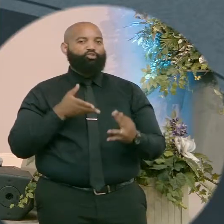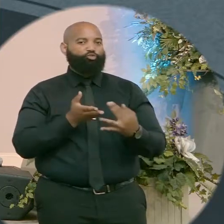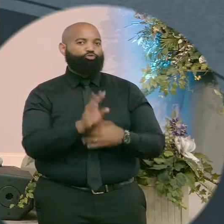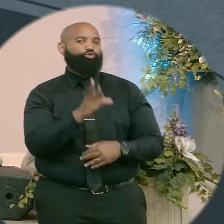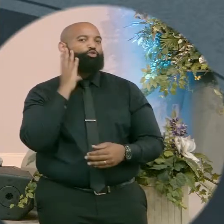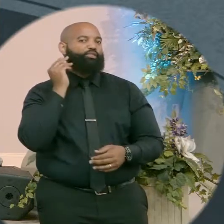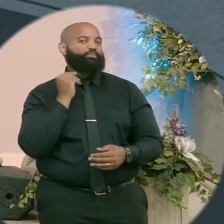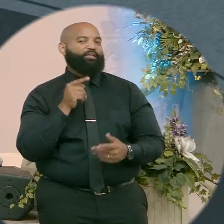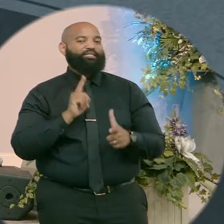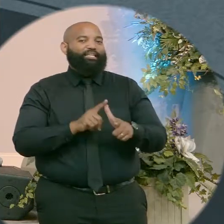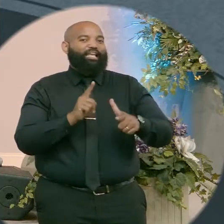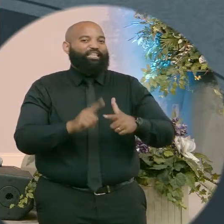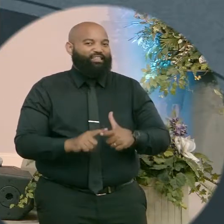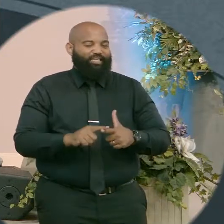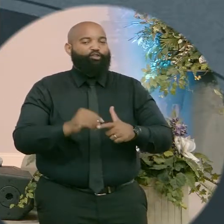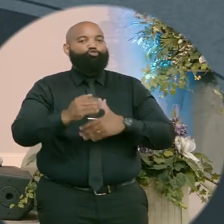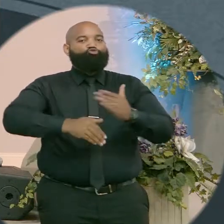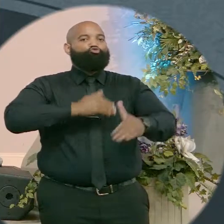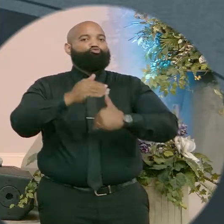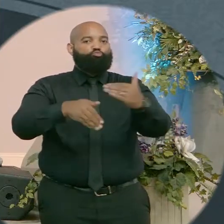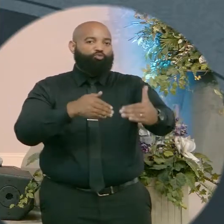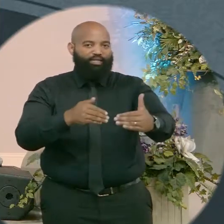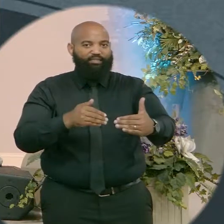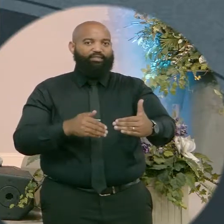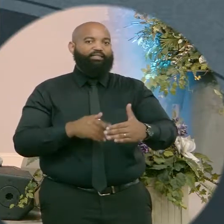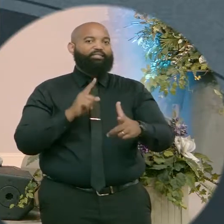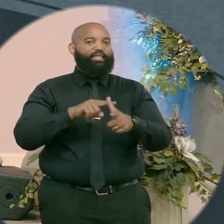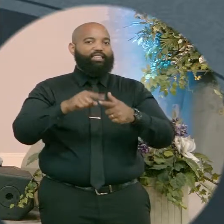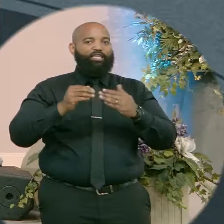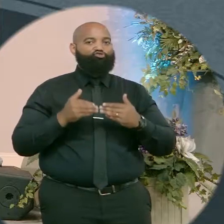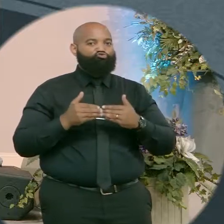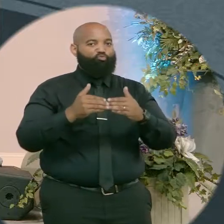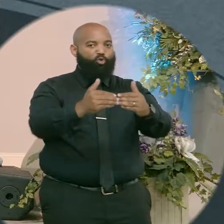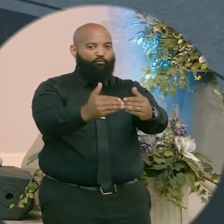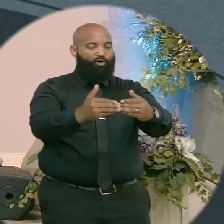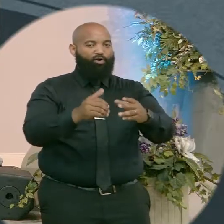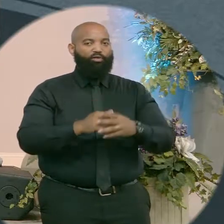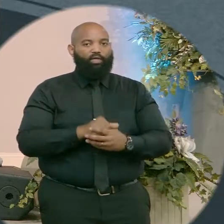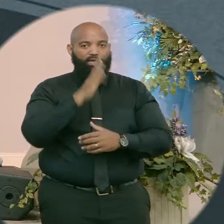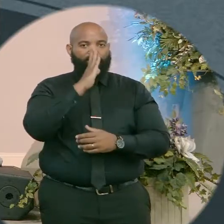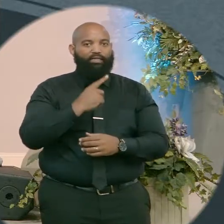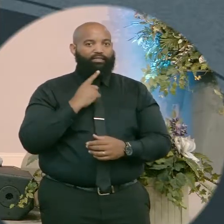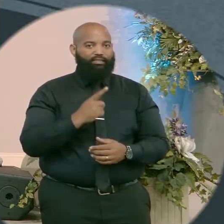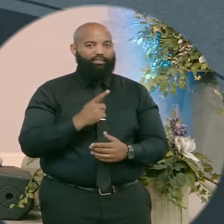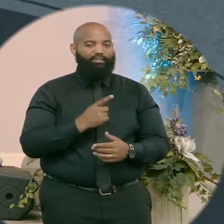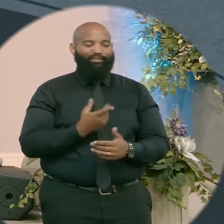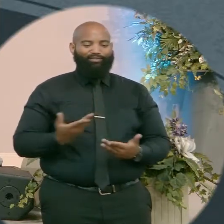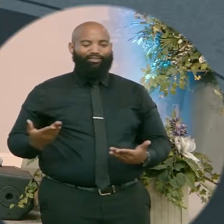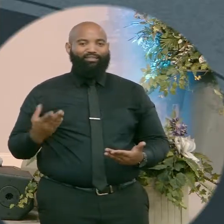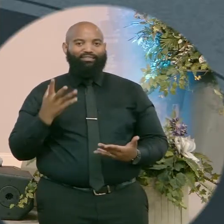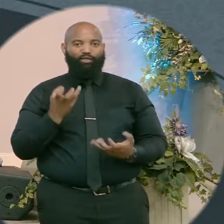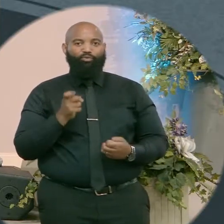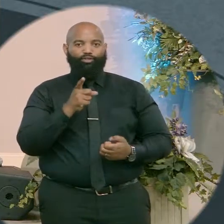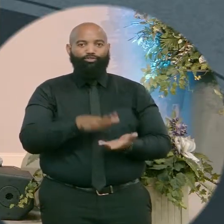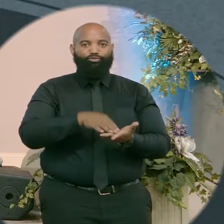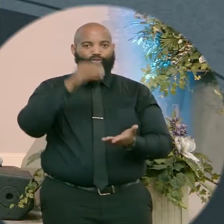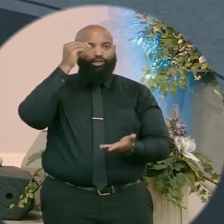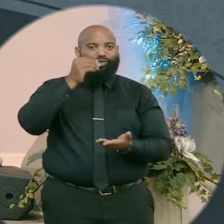What type of English is that? But not with God. He said, do over.